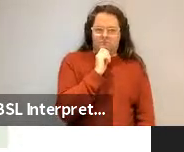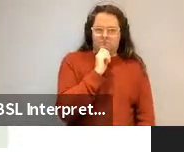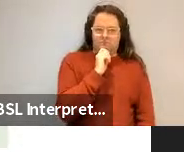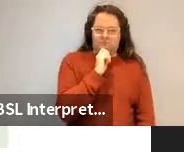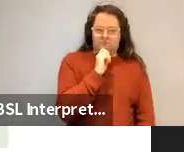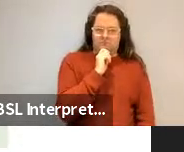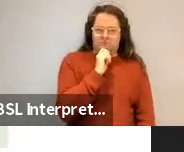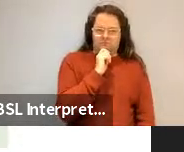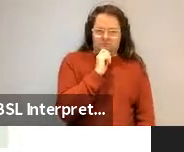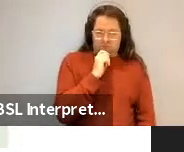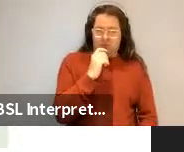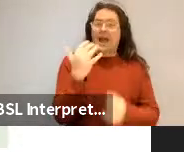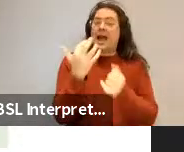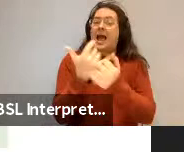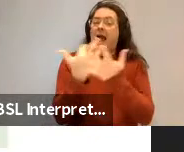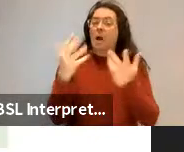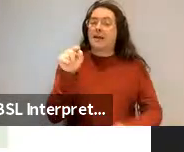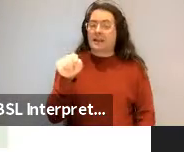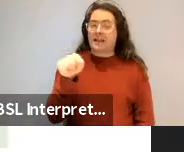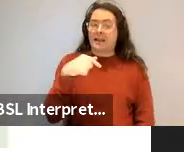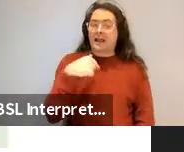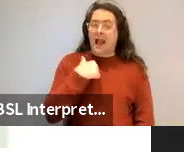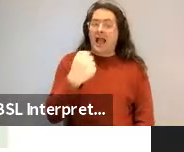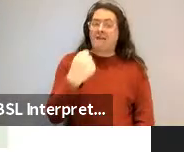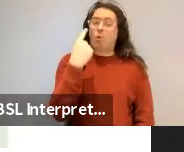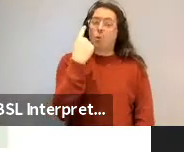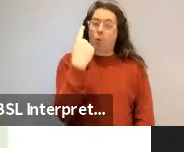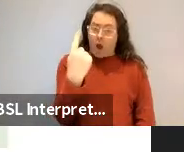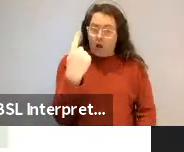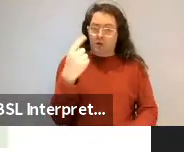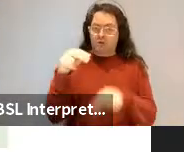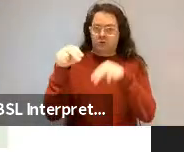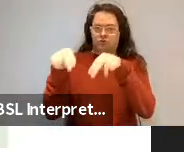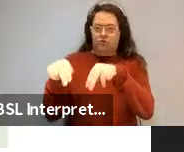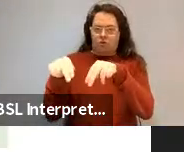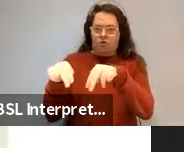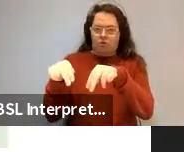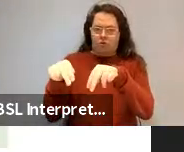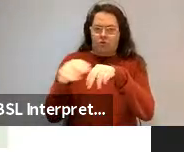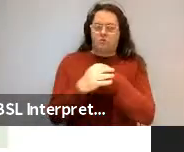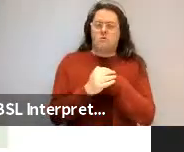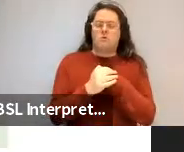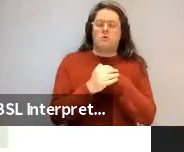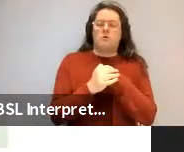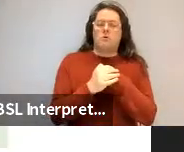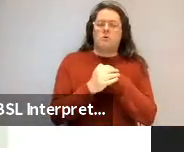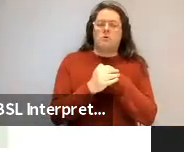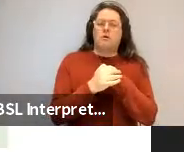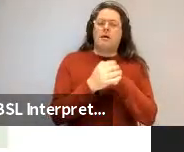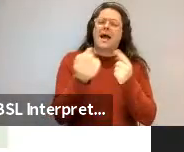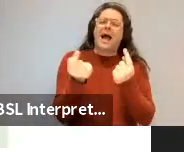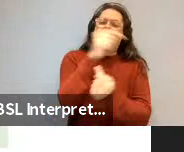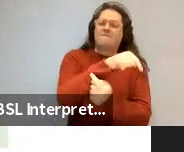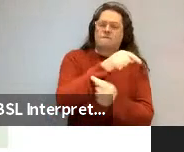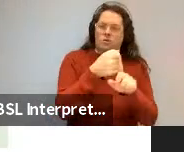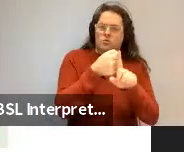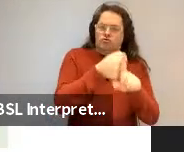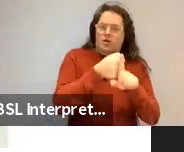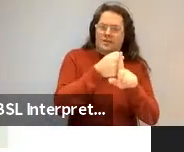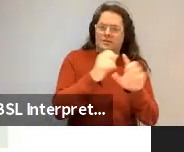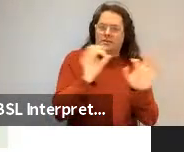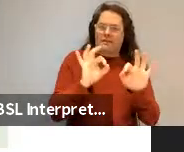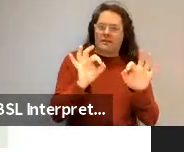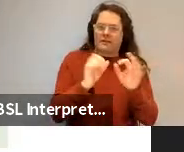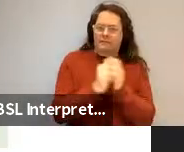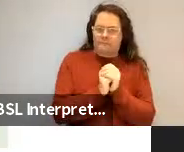one is stressed and the anaphoric one is not stressed. Now, why? Okay. So, um,